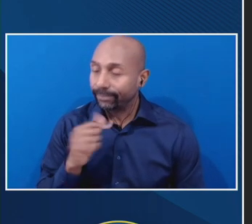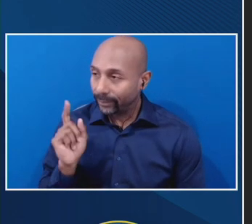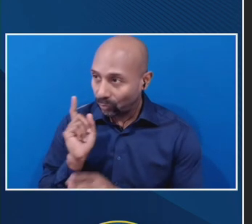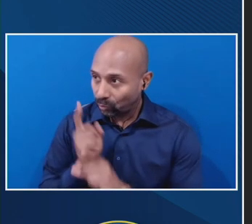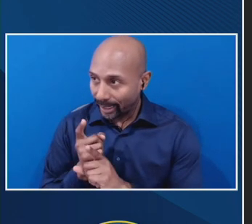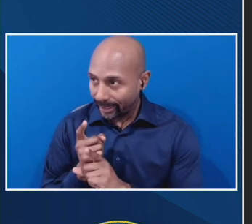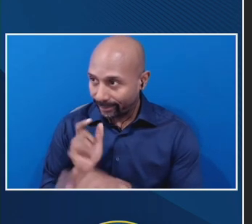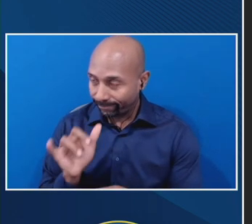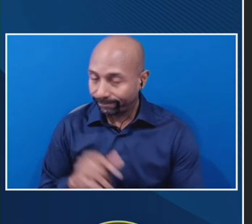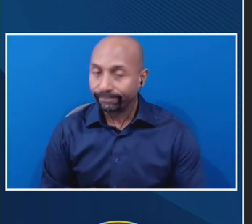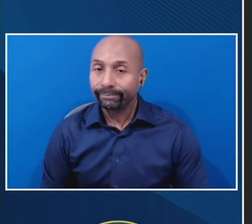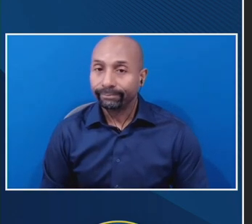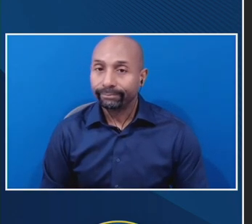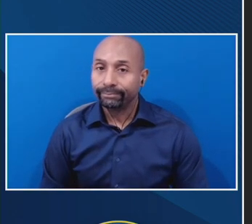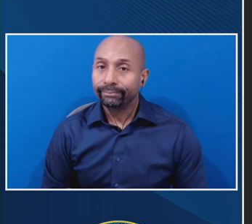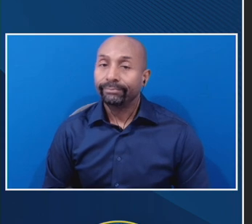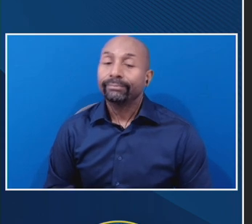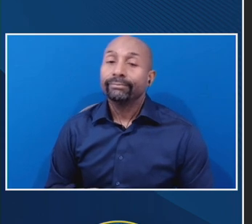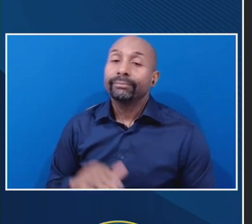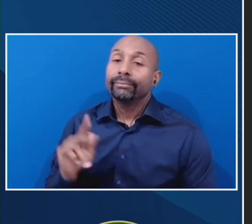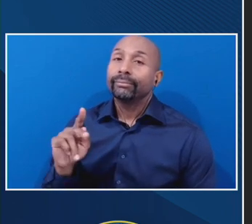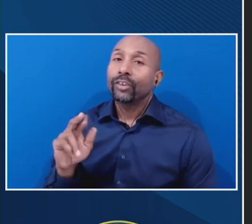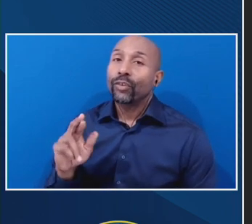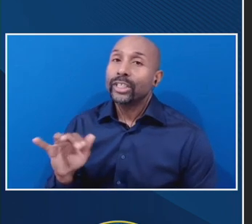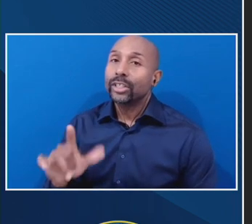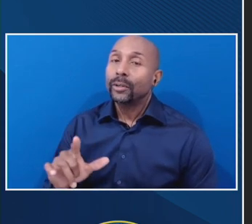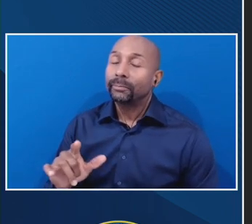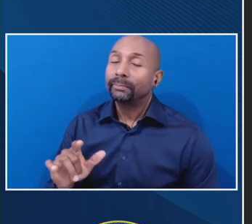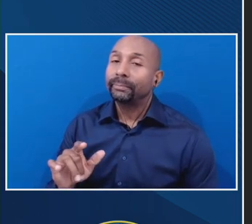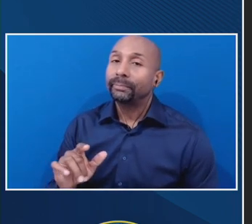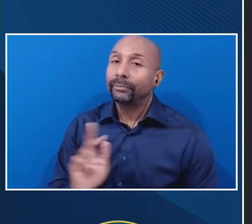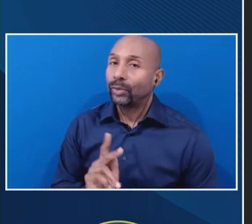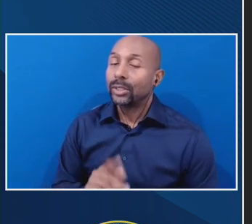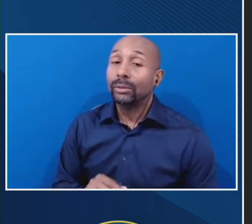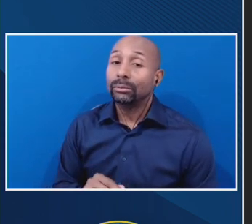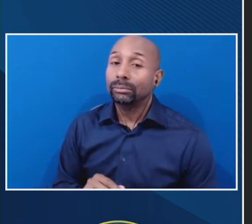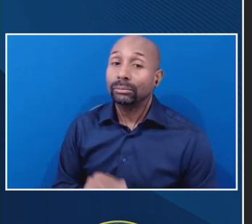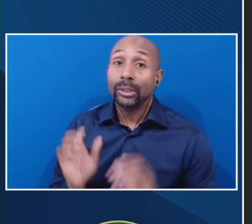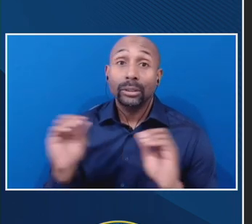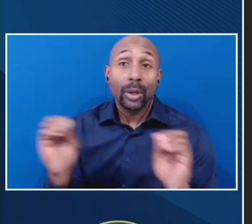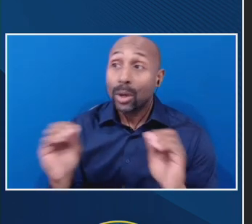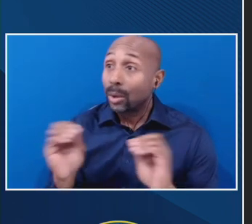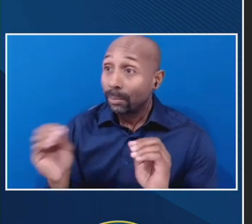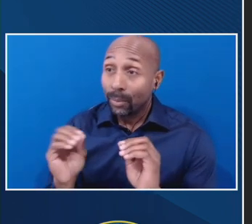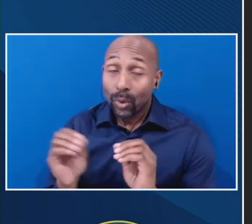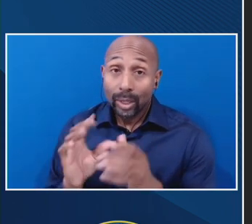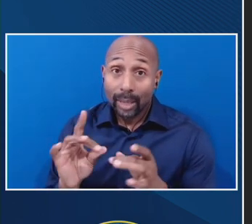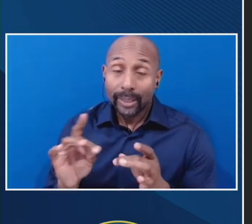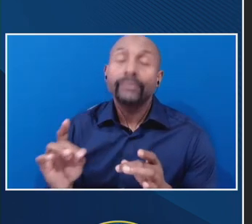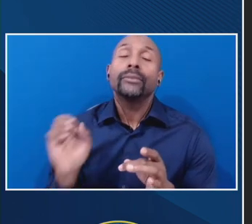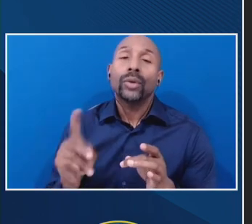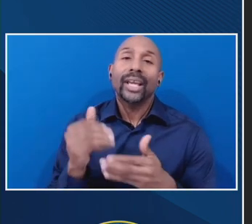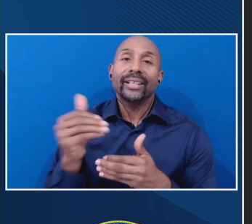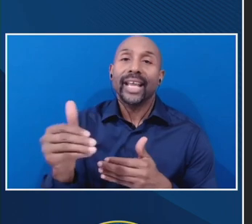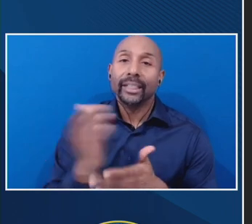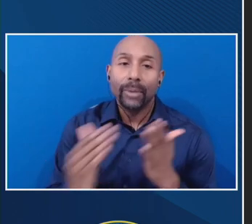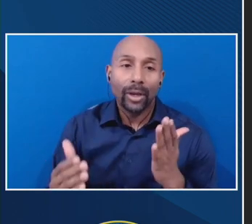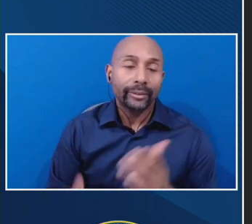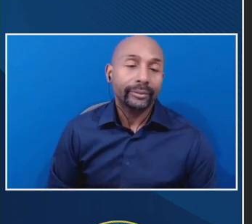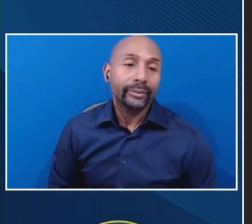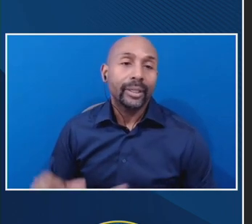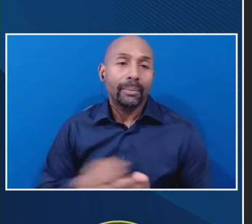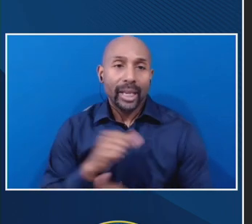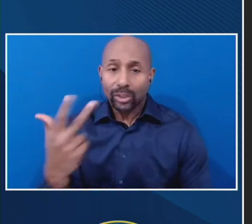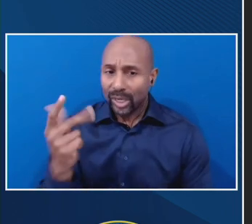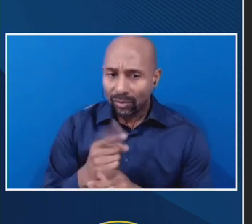Okay. All right. Seeing no other comments, we'll move on to our next section, which I believe is on page three, correct?